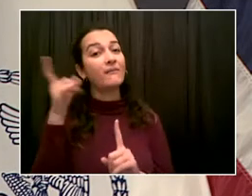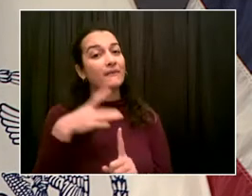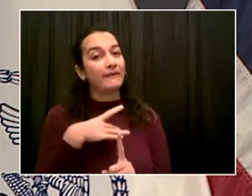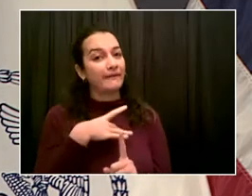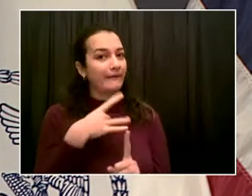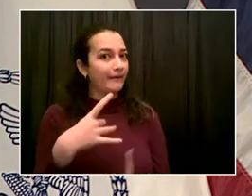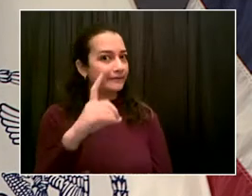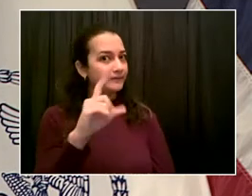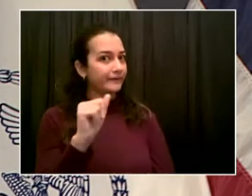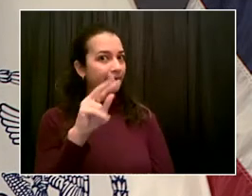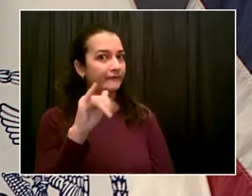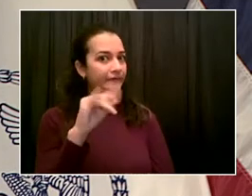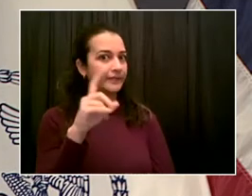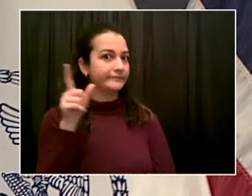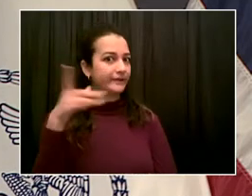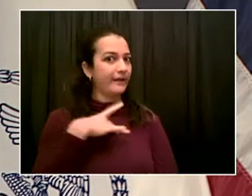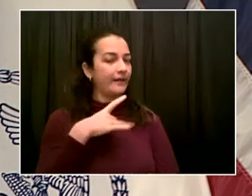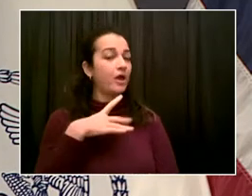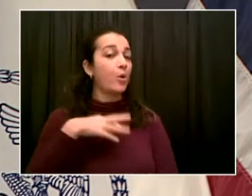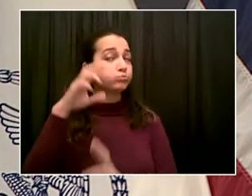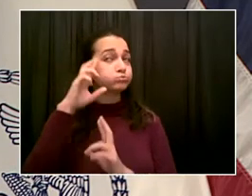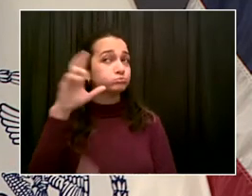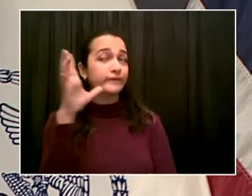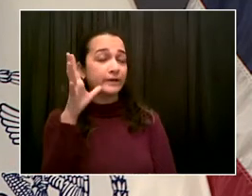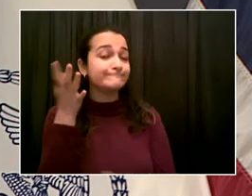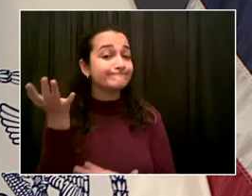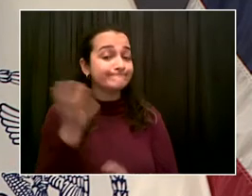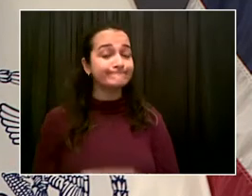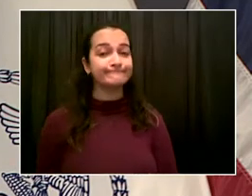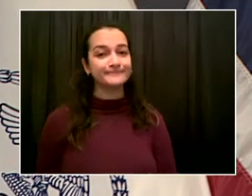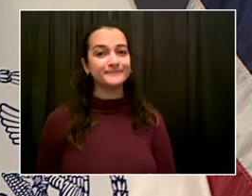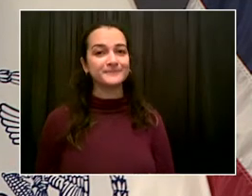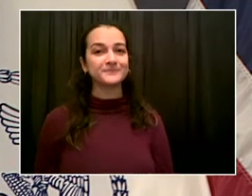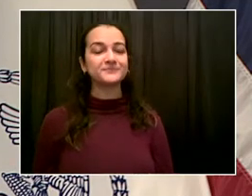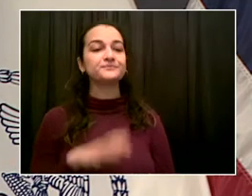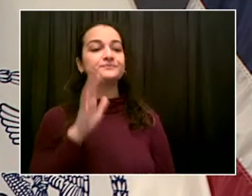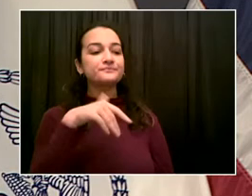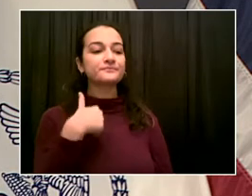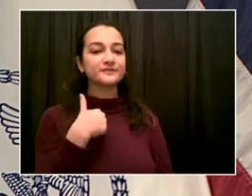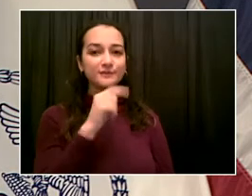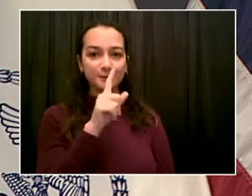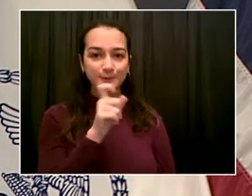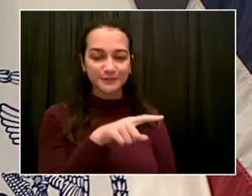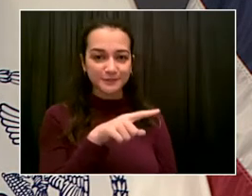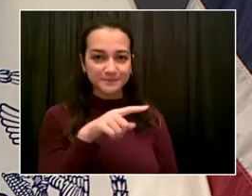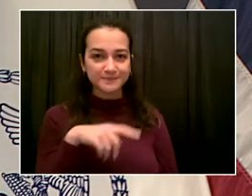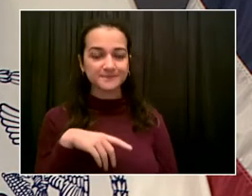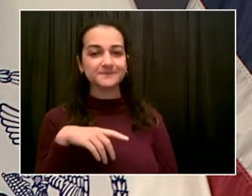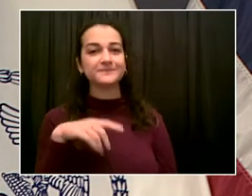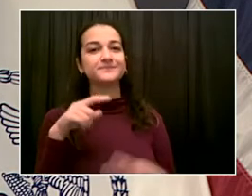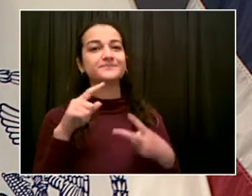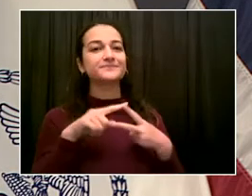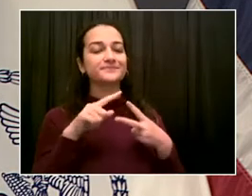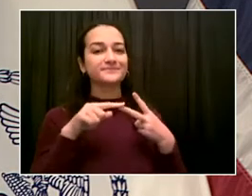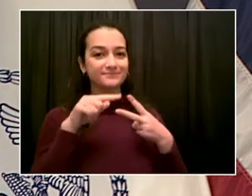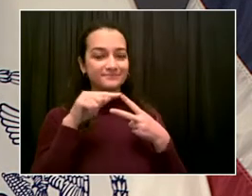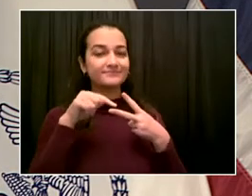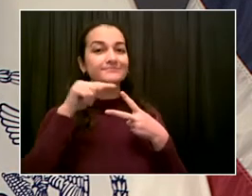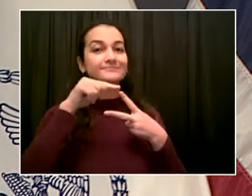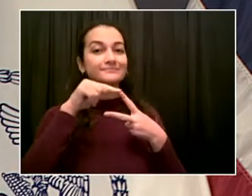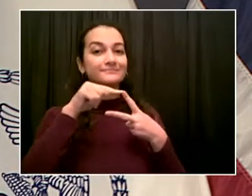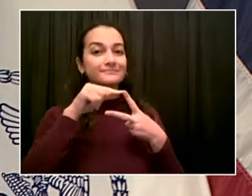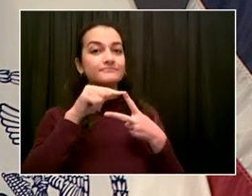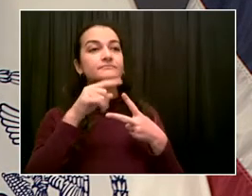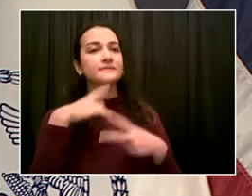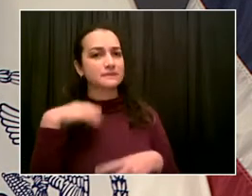I wanted to ask, first of all, and I heard Dr. Dave talk about, take it with a grain of salt, what we're hearing out of South Africa. But over the weekend,